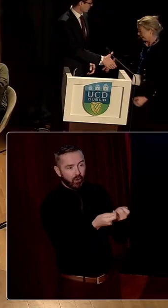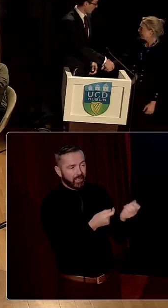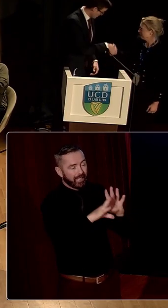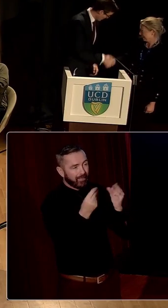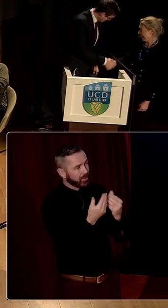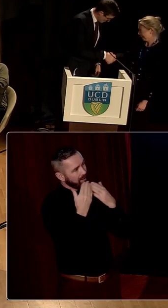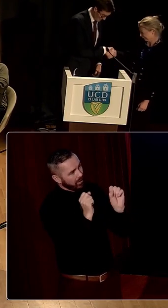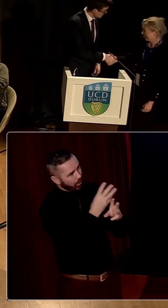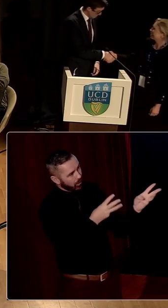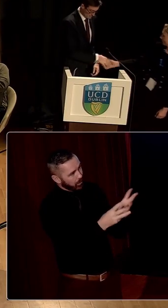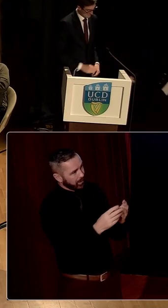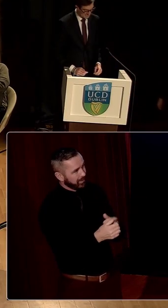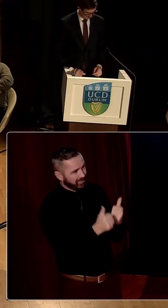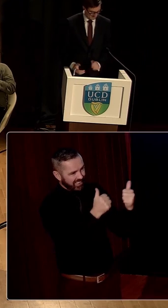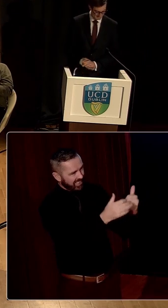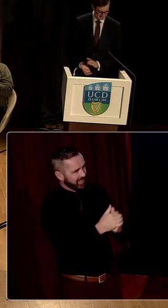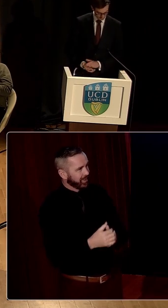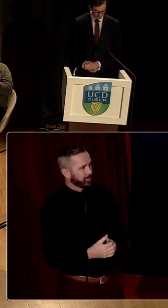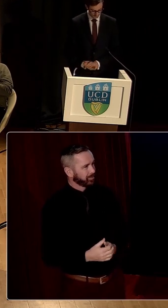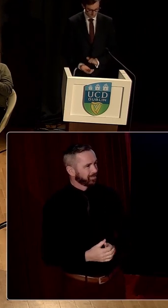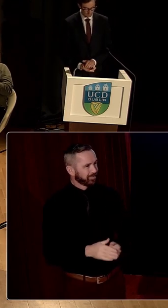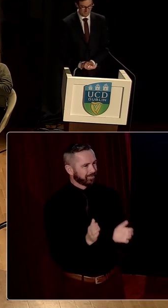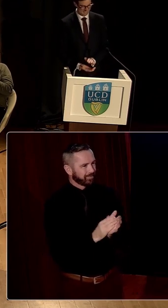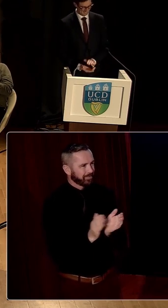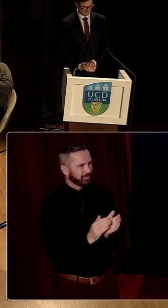So Jenny, thank you so much for all your work. You've been absolutely fantastic in this.